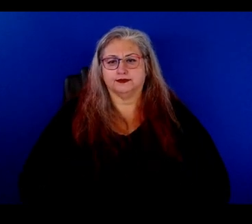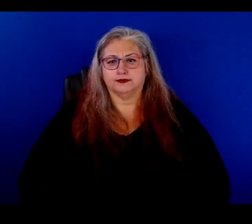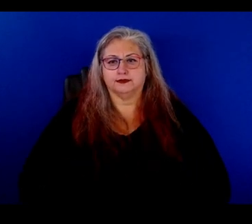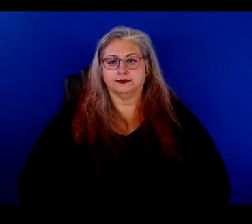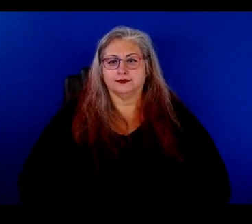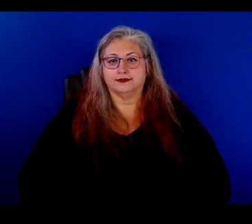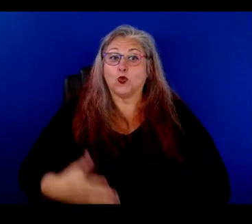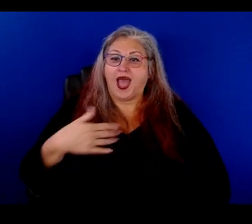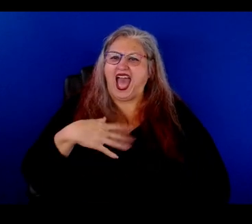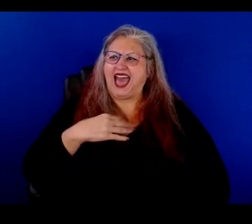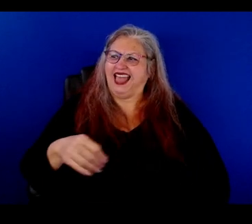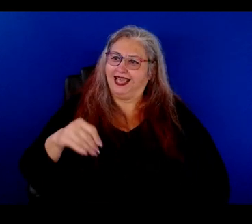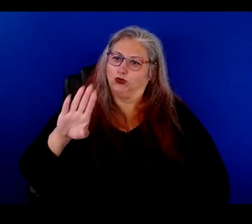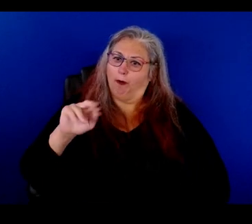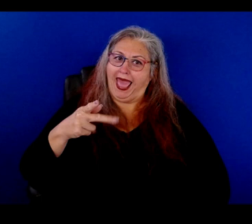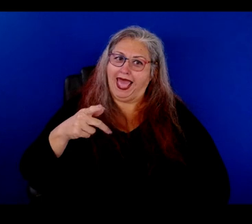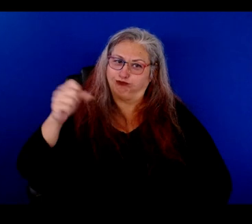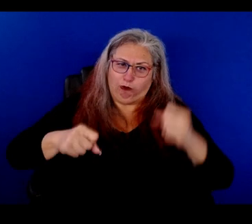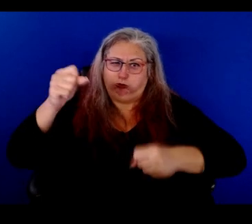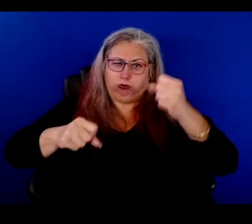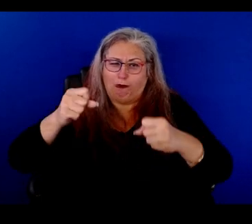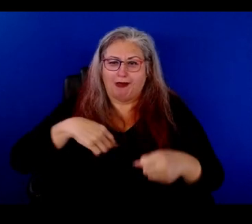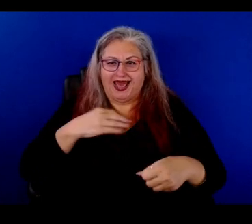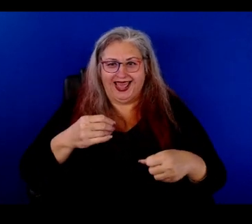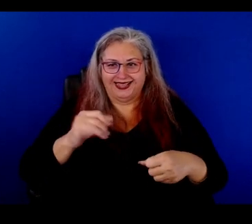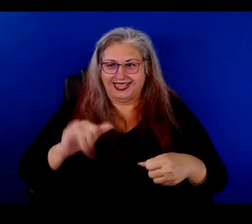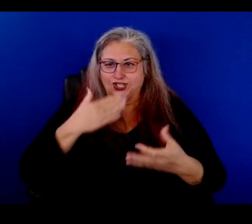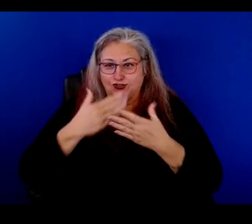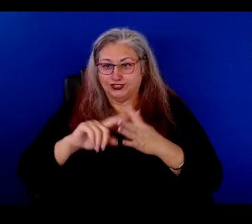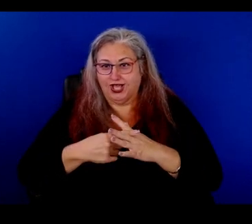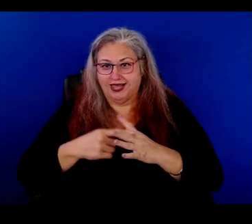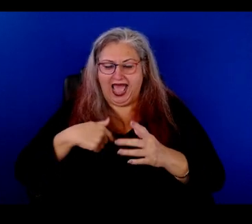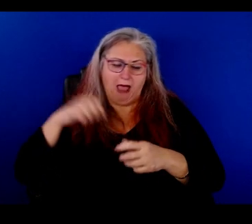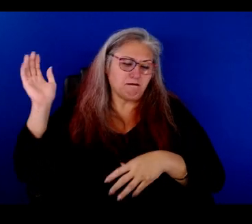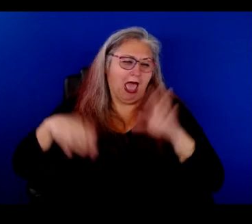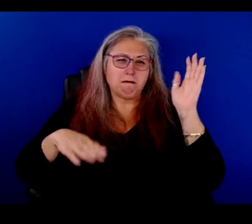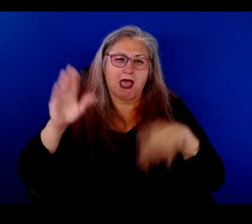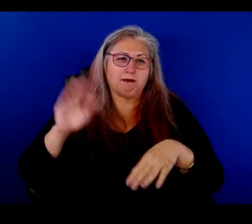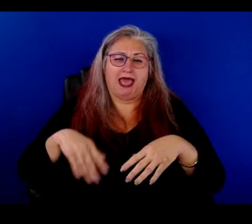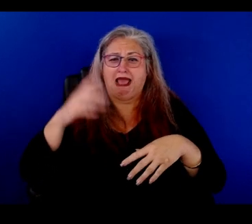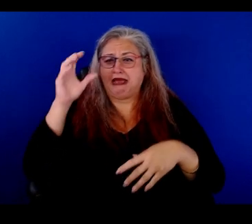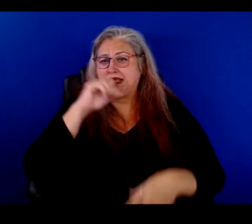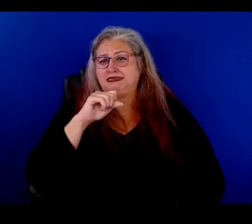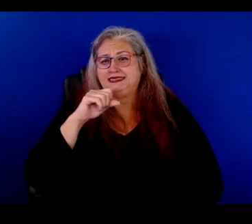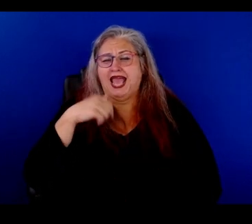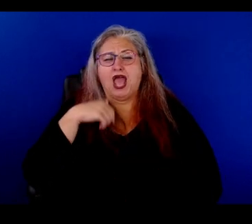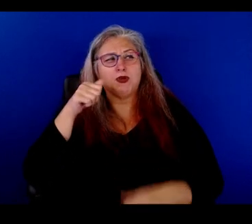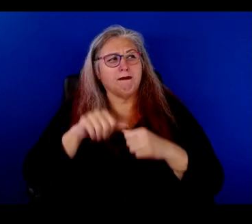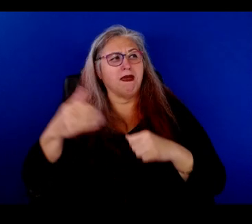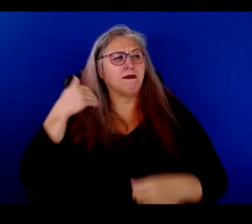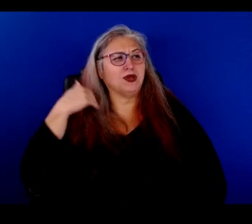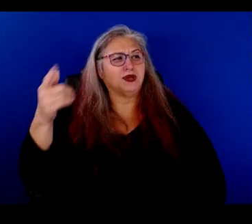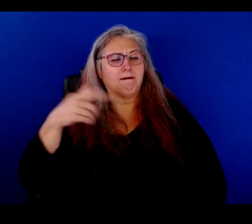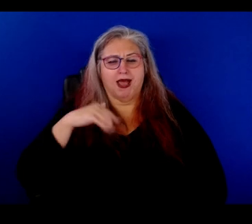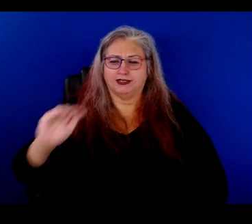Well, I like to bang on things. Let's start with that. I've been banging on things. I guess I was reminded by a